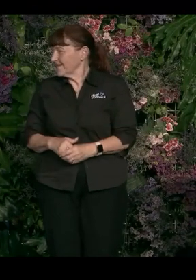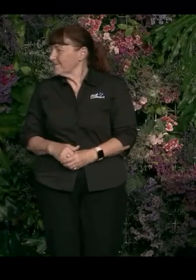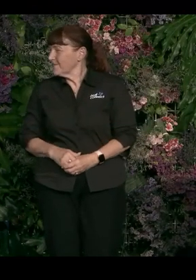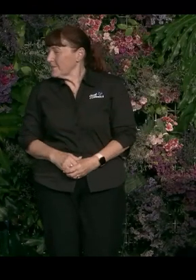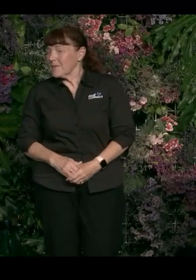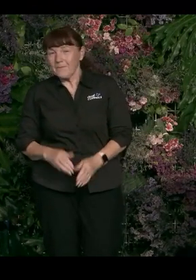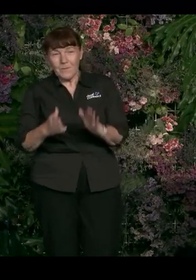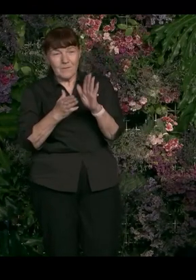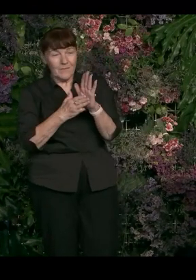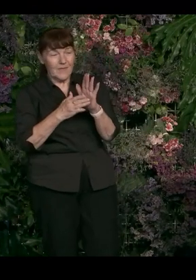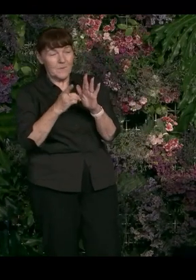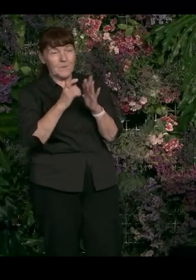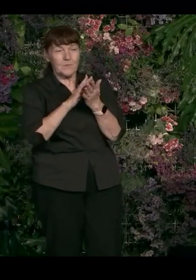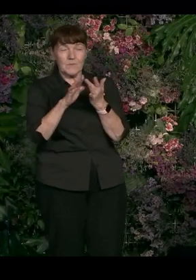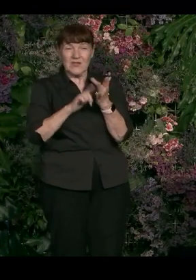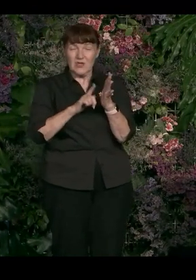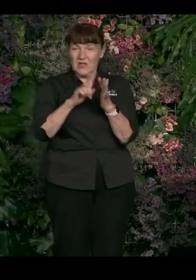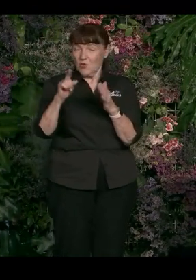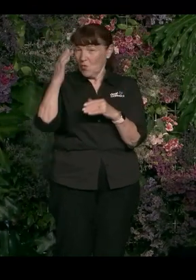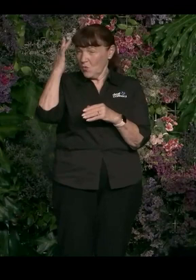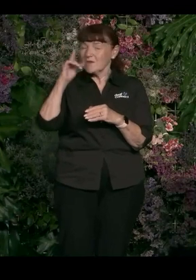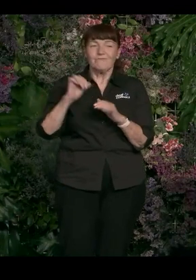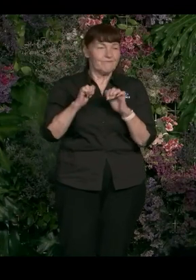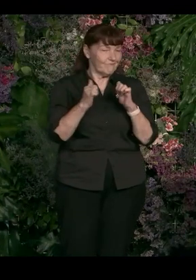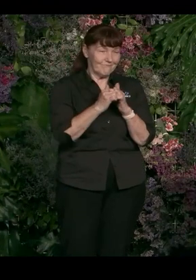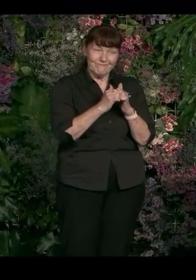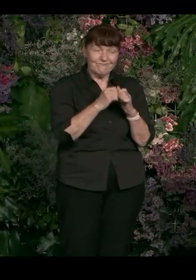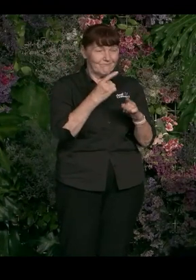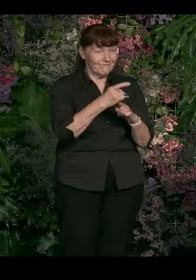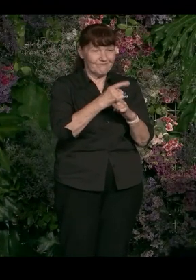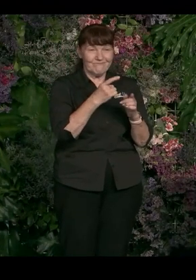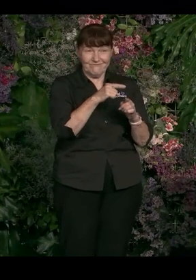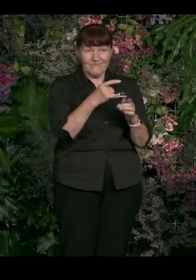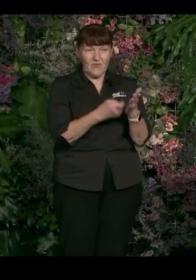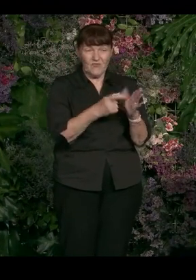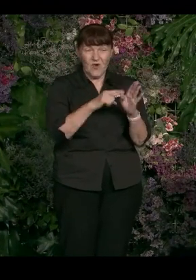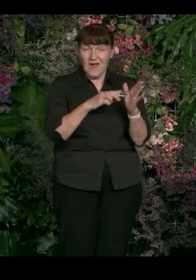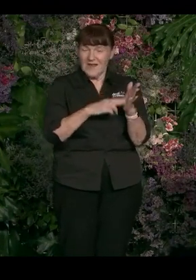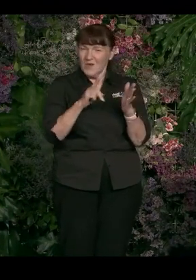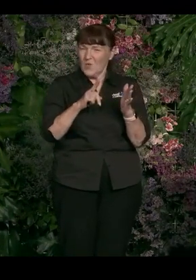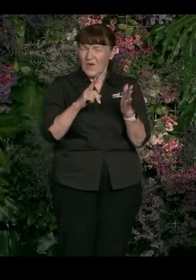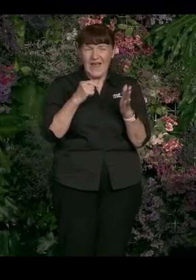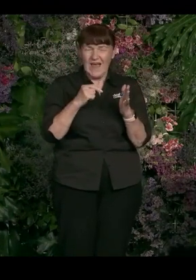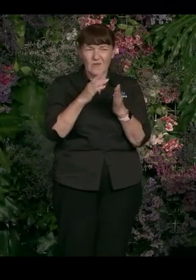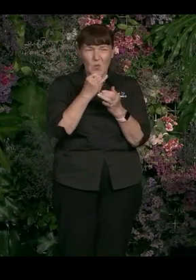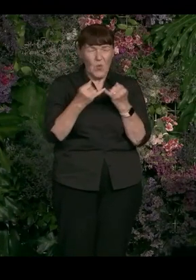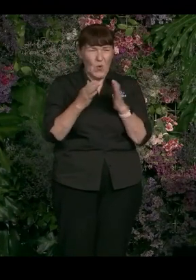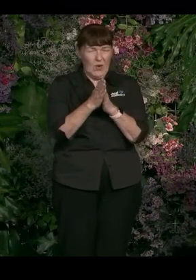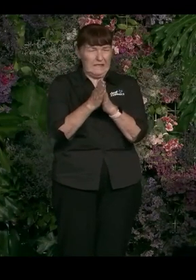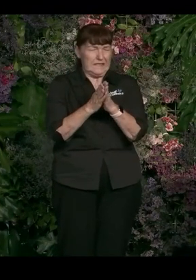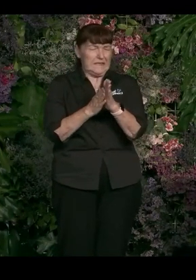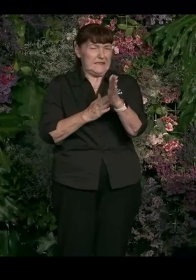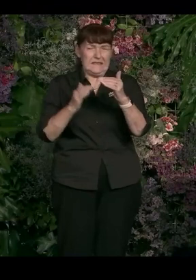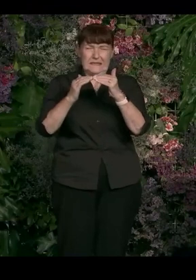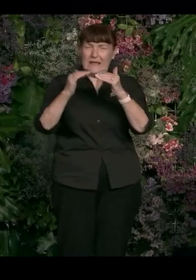Michelle, your thoughts? Yeah, I agree with what Ryan was just saying. We've got rising inequality here in Australia